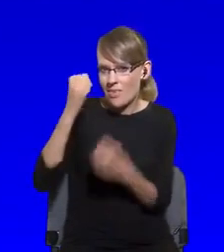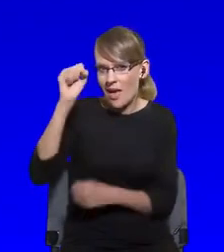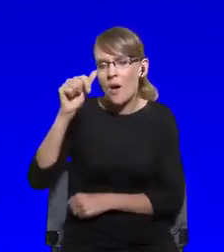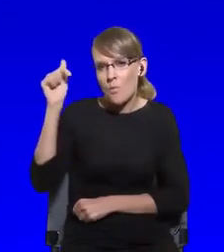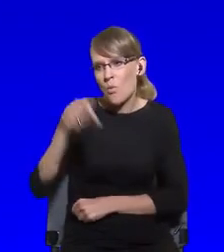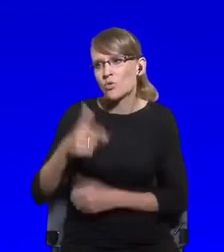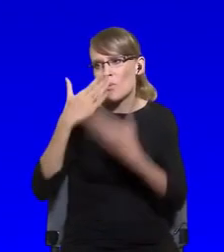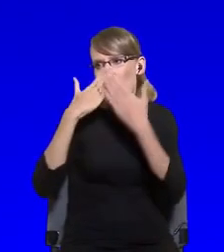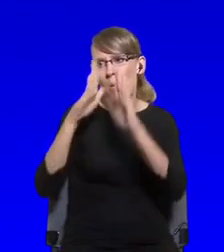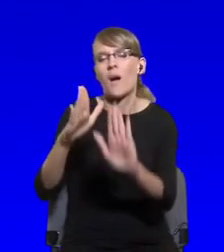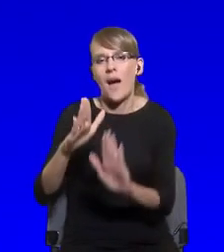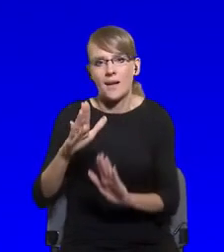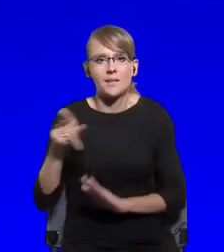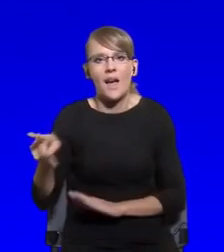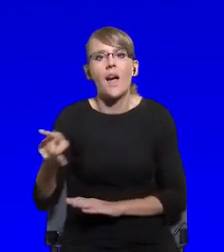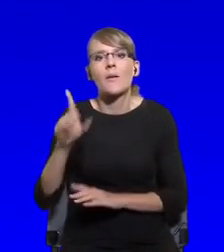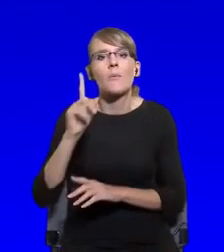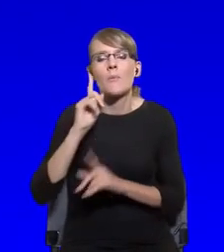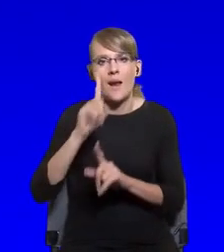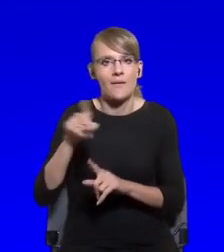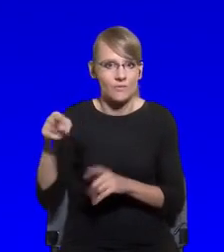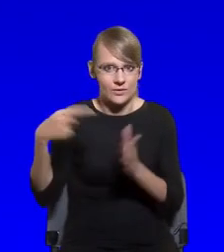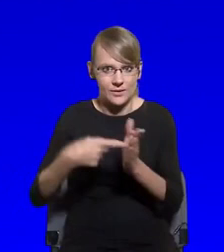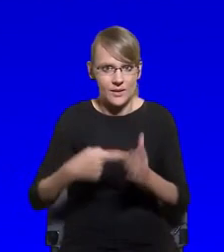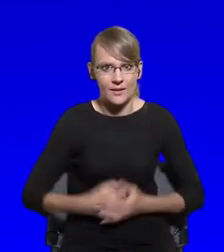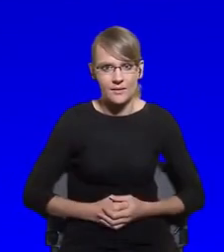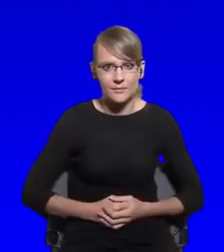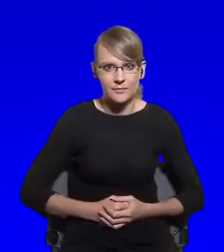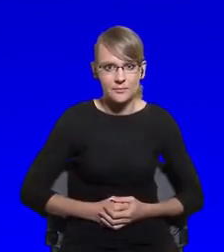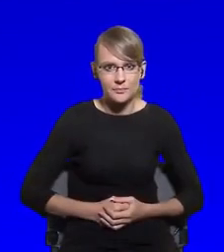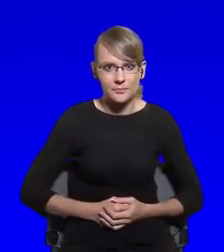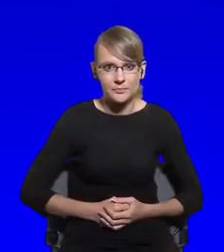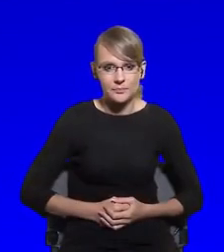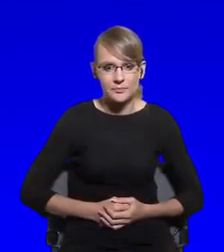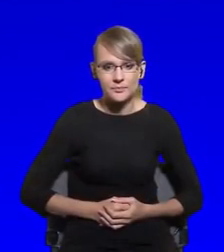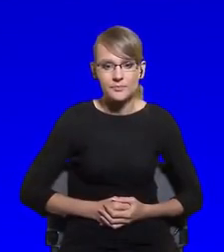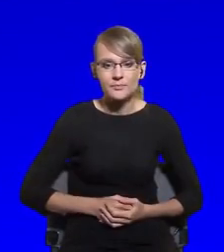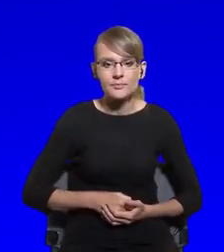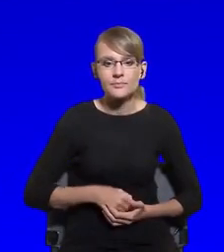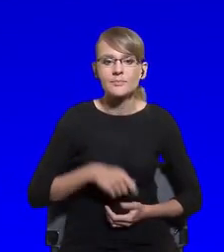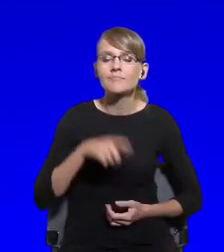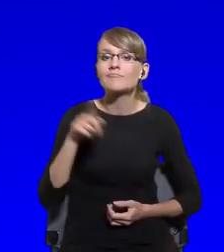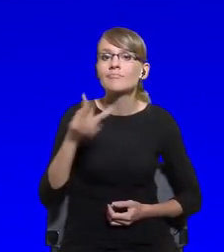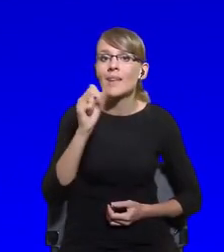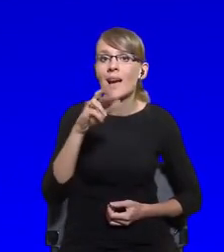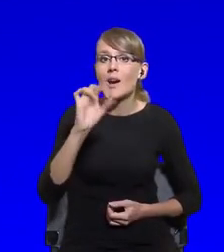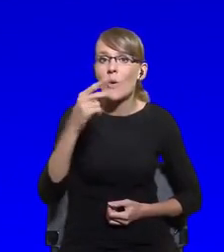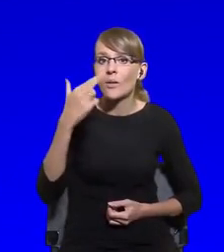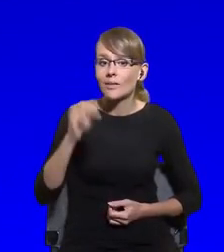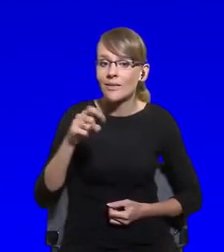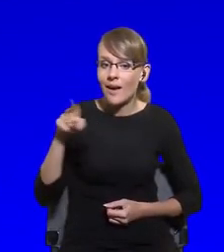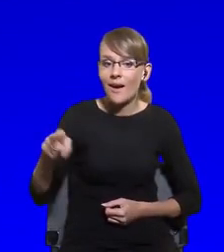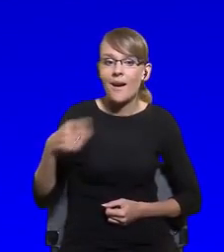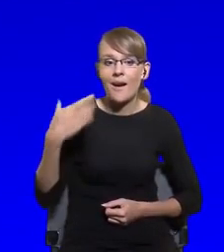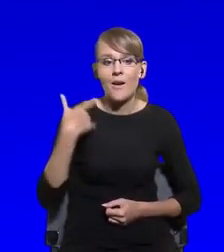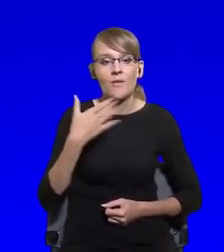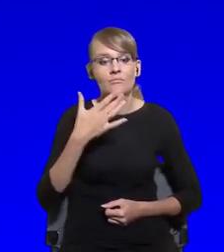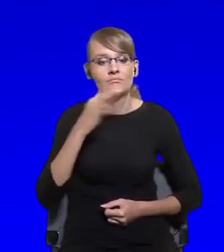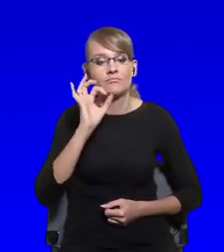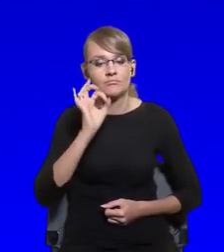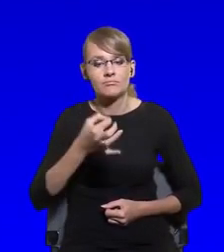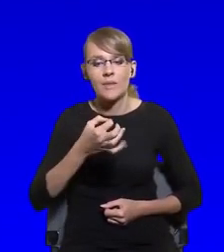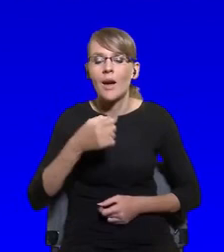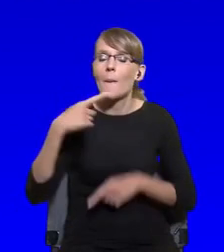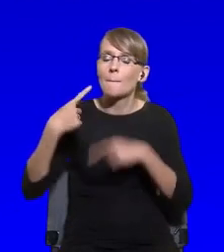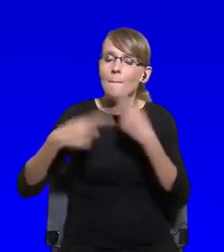So, know, you, mentioned that we are in the process. And you very rightly mentioned that we are in the process. We don't know very much. We don't know